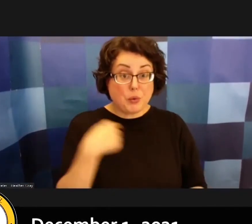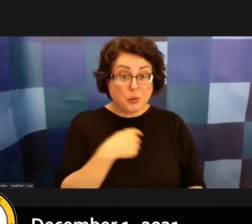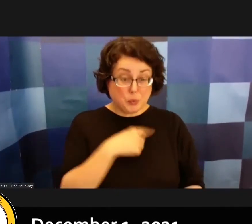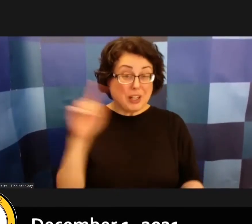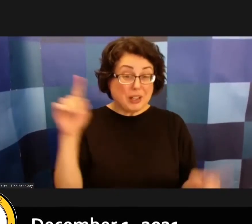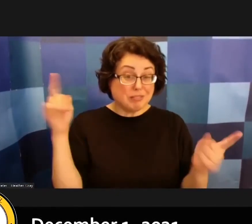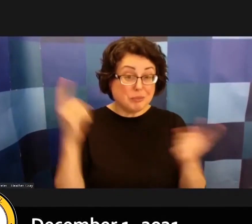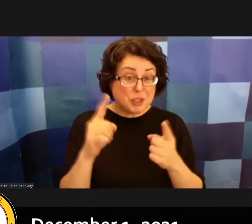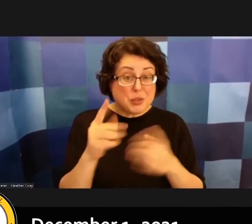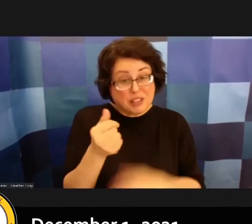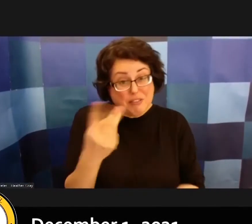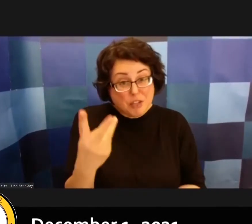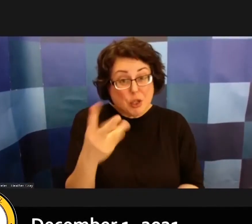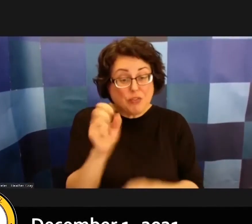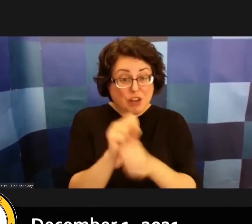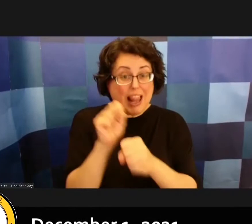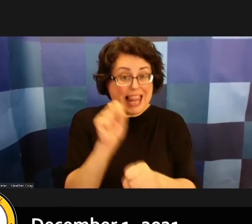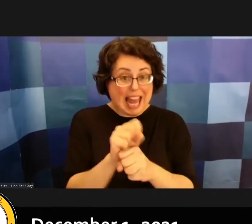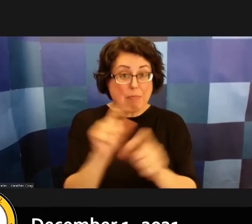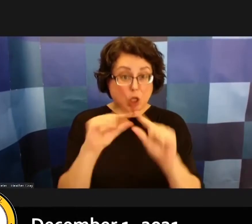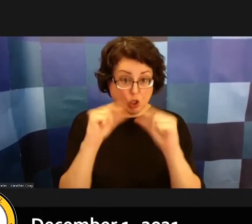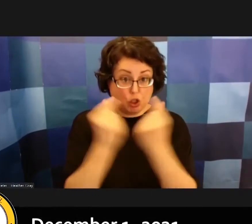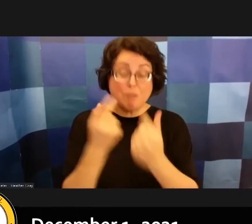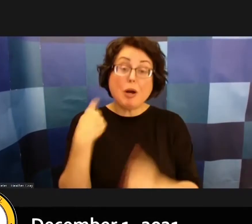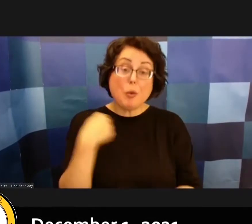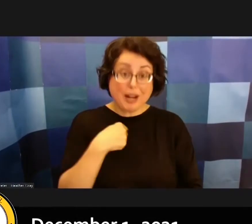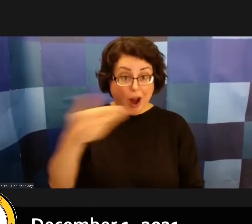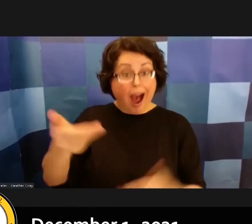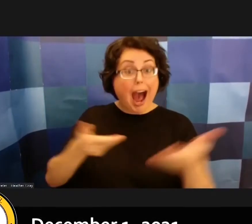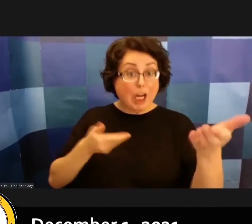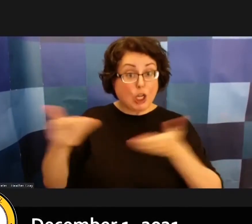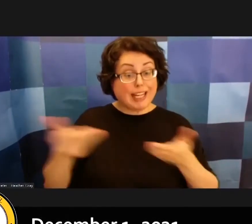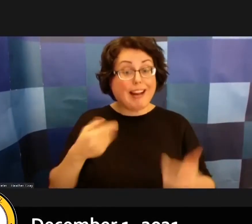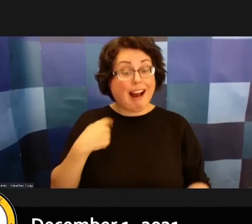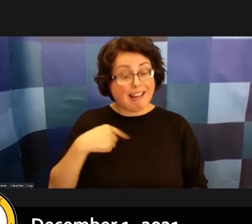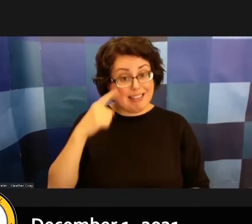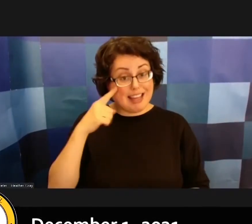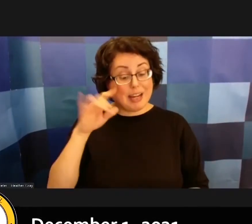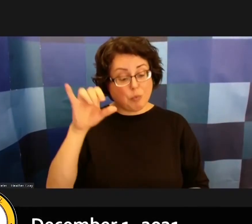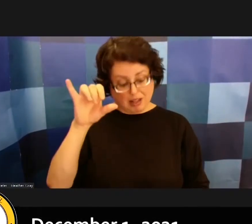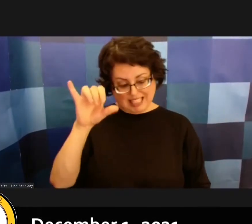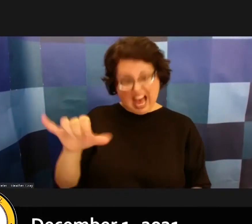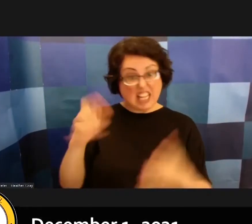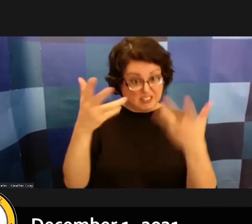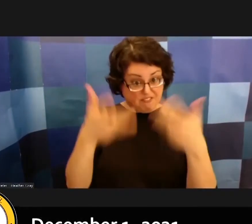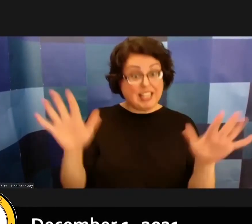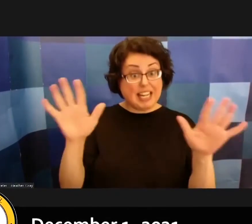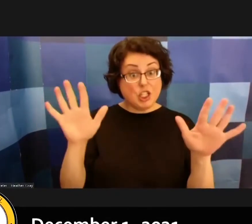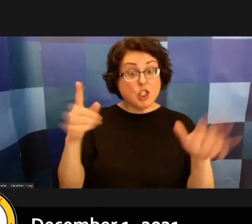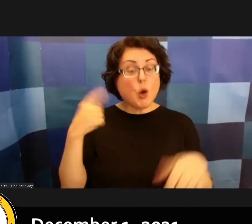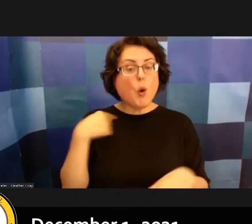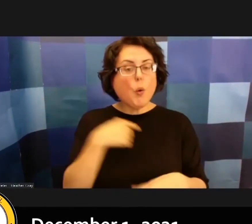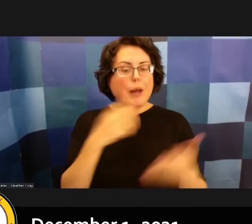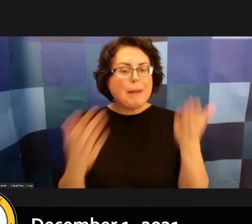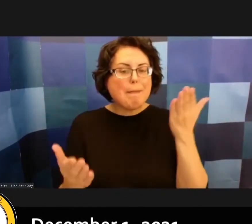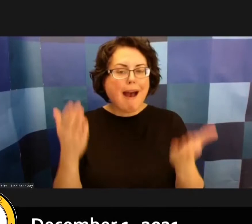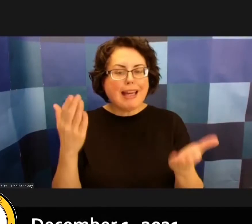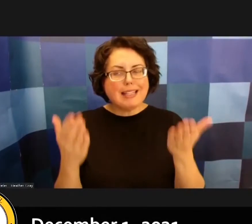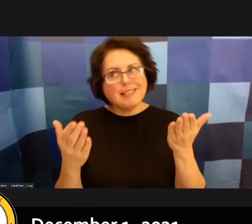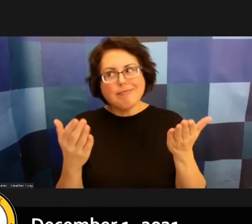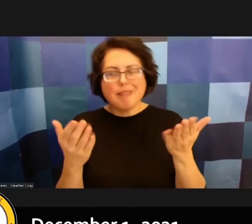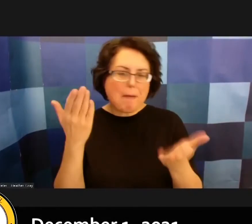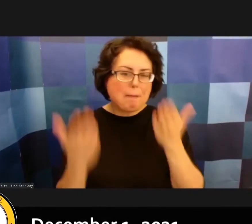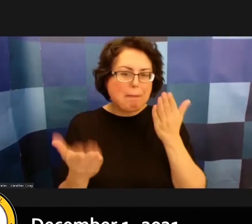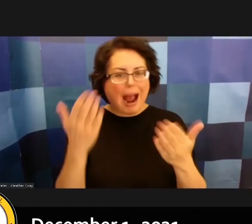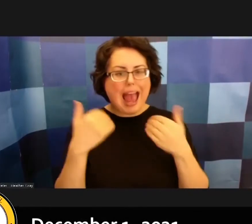we're we're hiring we're we're looking to hire and i think once that complement is completed we may uh there may be some recommendations